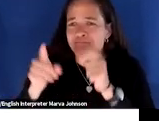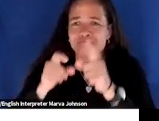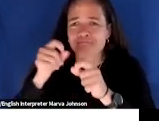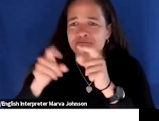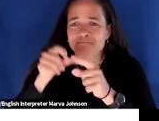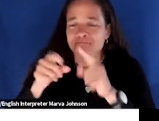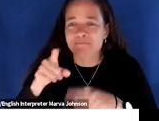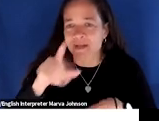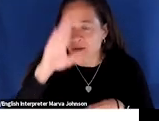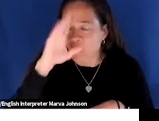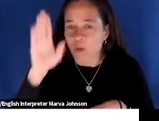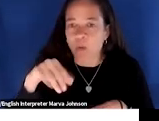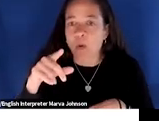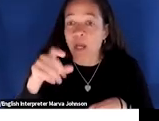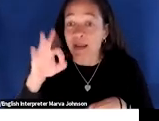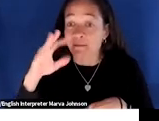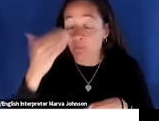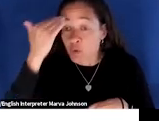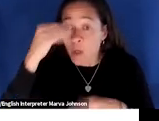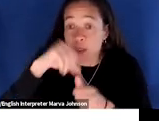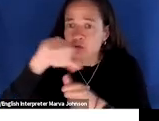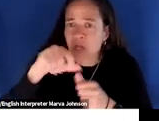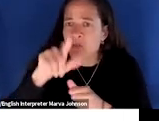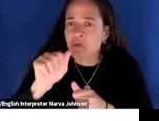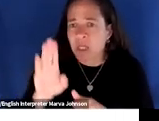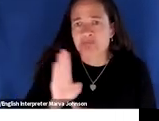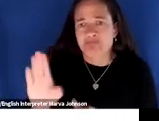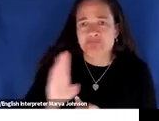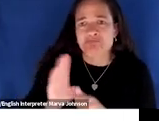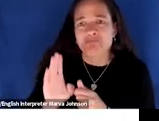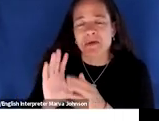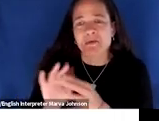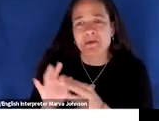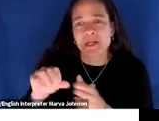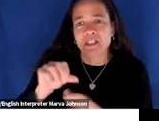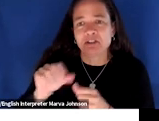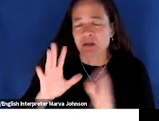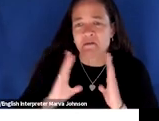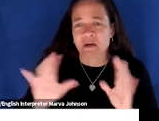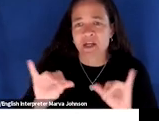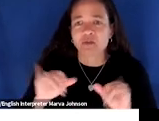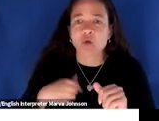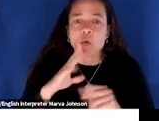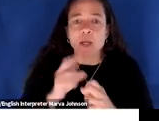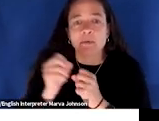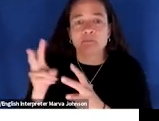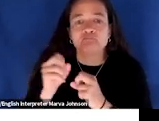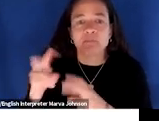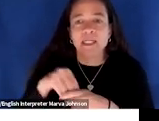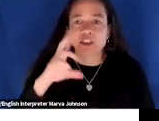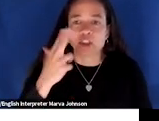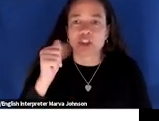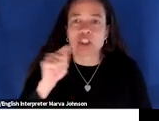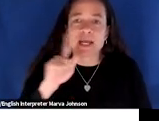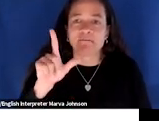you know there's a dm function here say hello to each other um we'll be in this chat uh over the next little while to share some links so keep an eye on that as we get underway